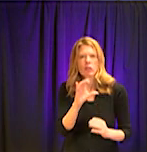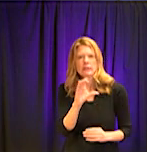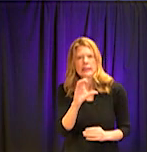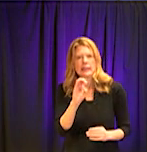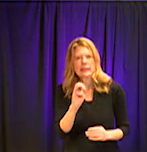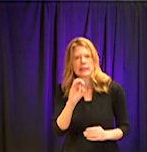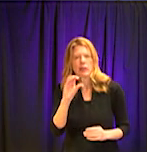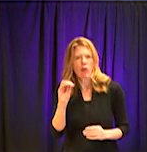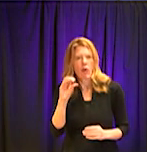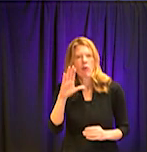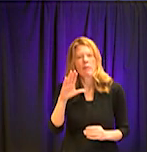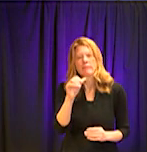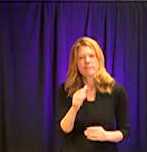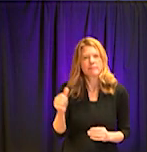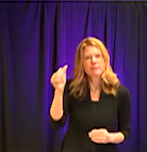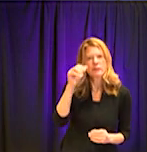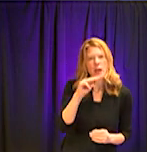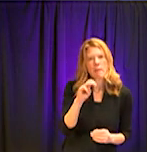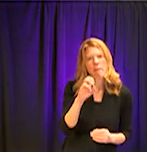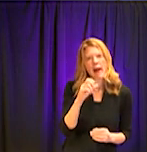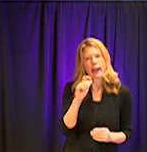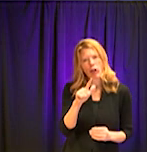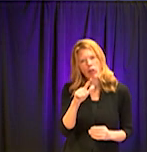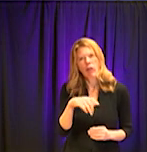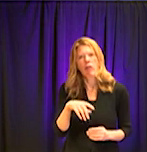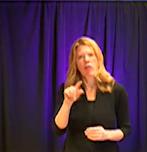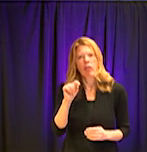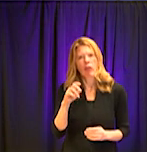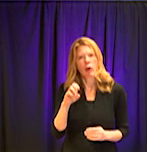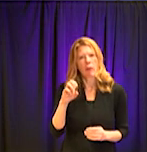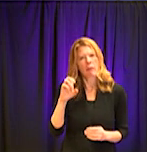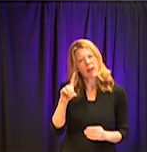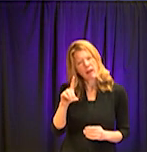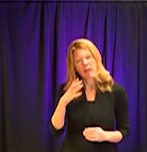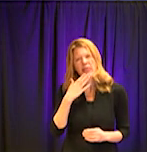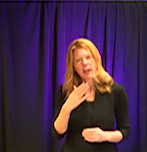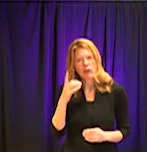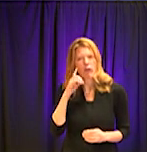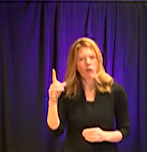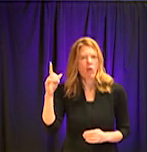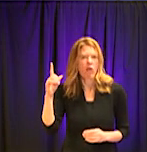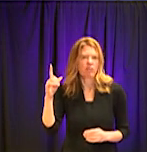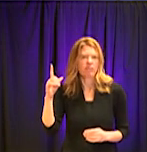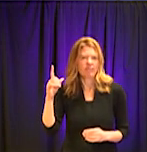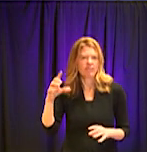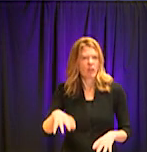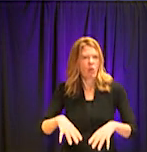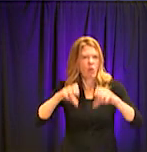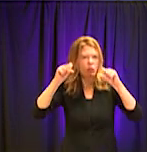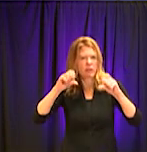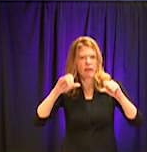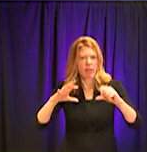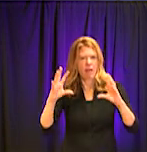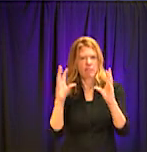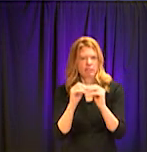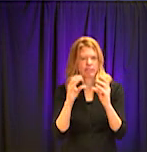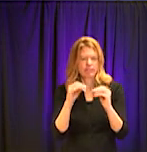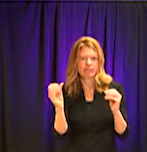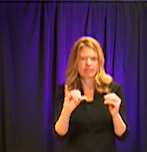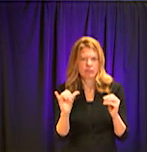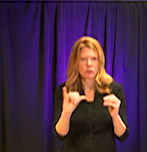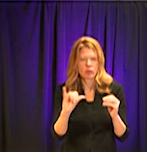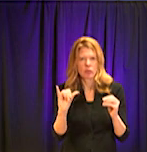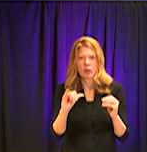hosting this, for putting it all together. It's a great idea. People need this. You can't have enough, uh, given all of the information that changes